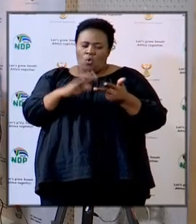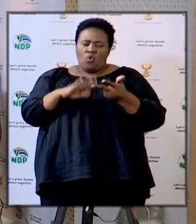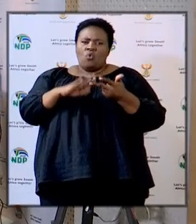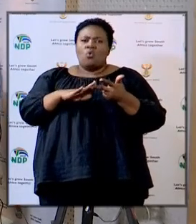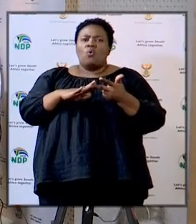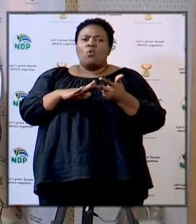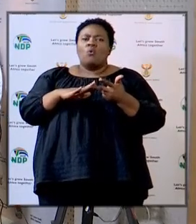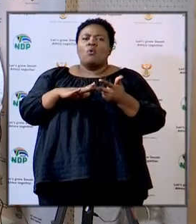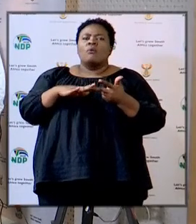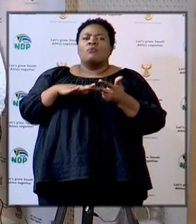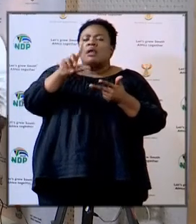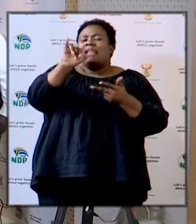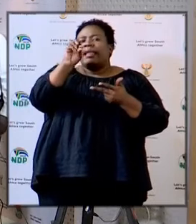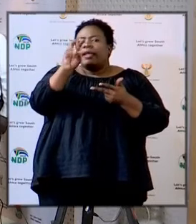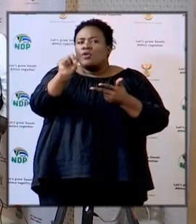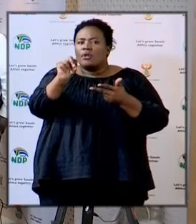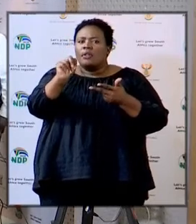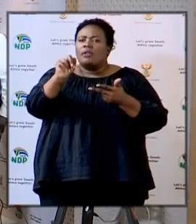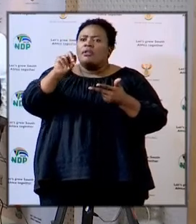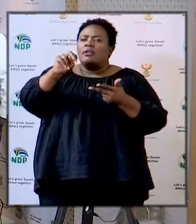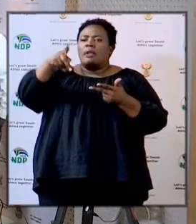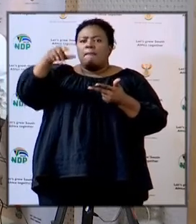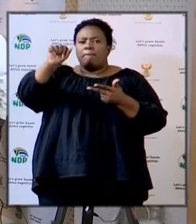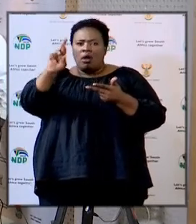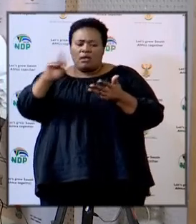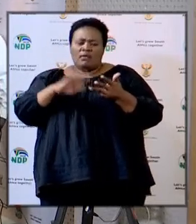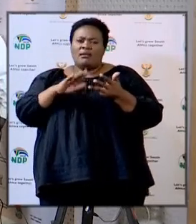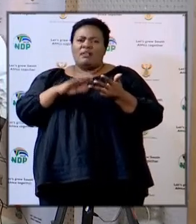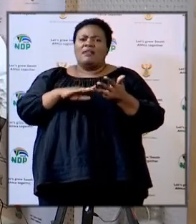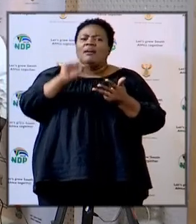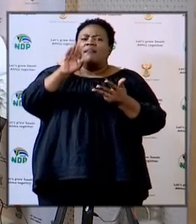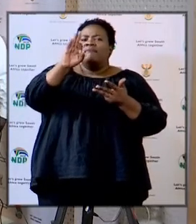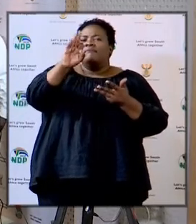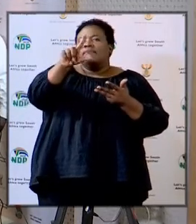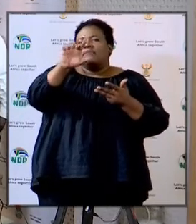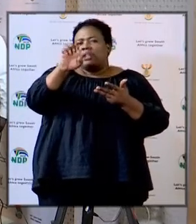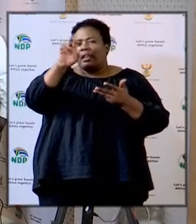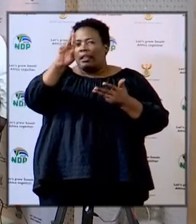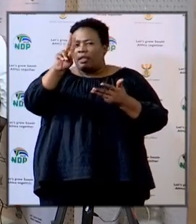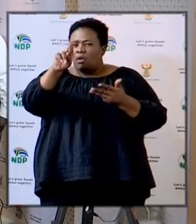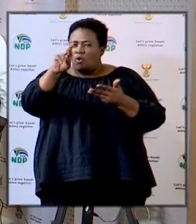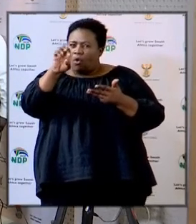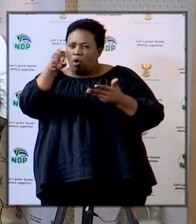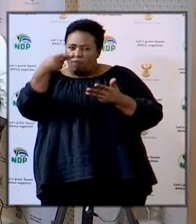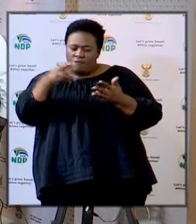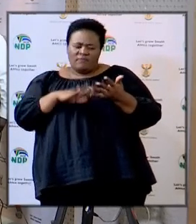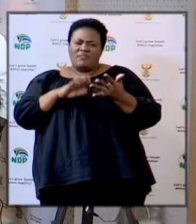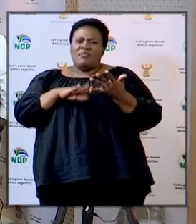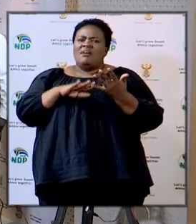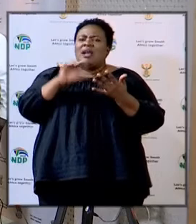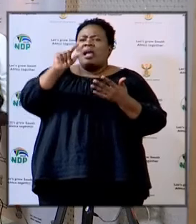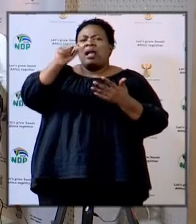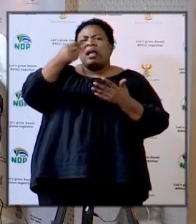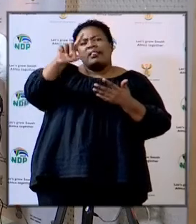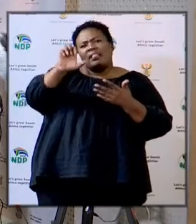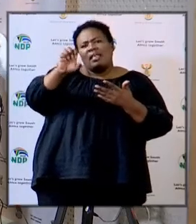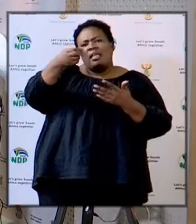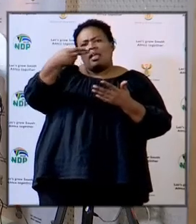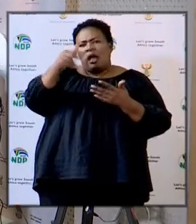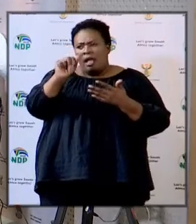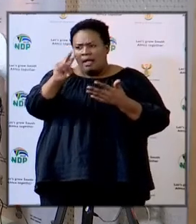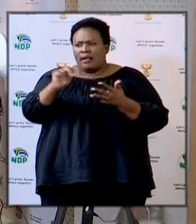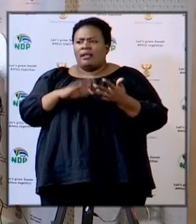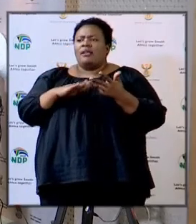Lion Park in Johannesburg North Flair Off Primary Kudong Middle School Atleham Primary School Ramusukula Primary